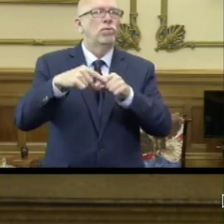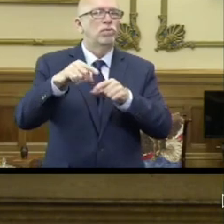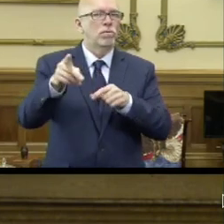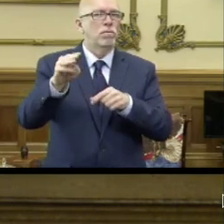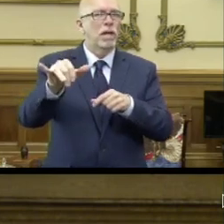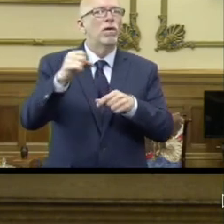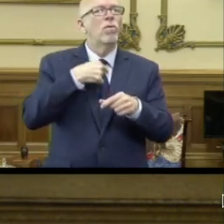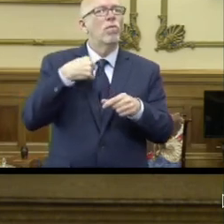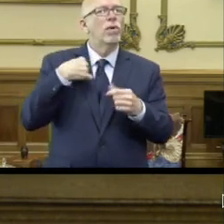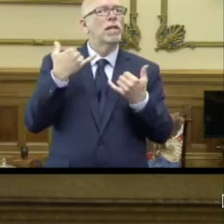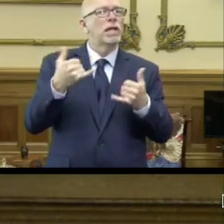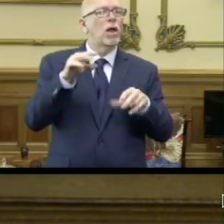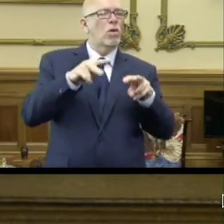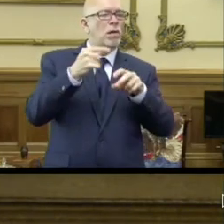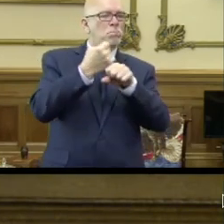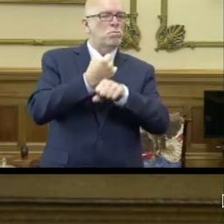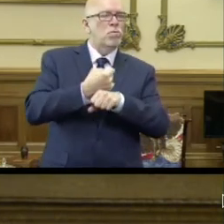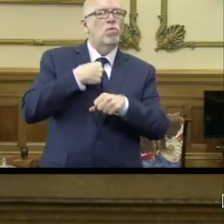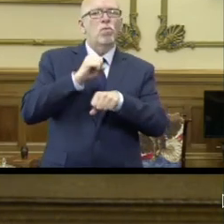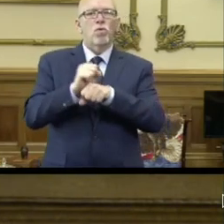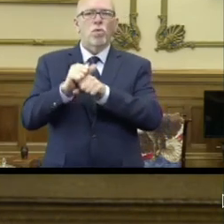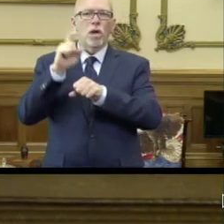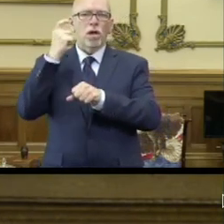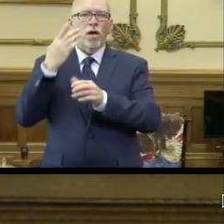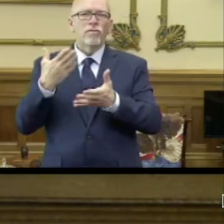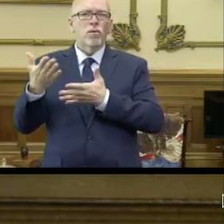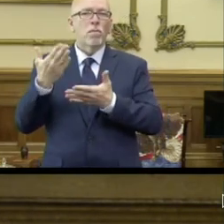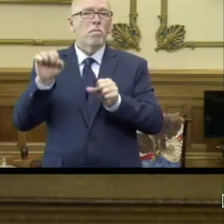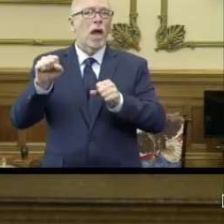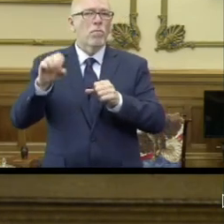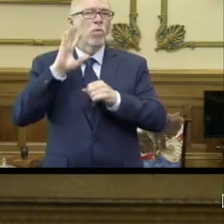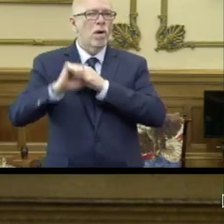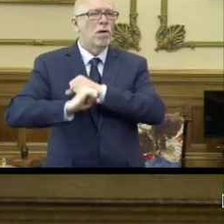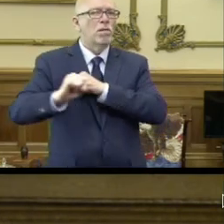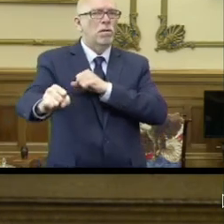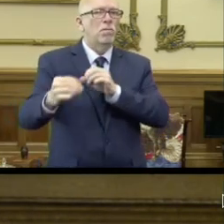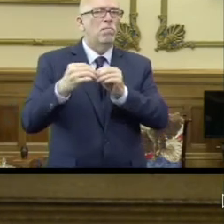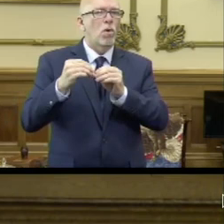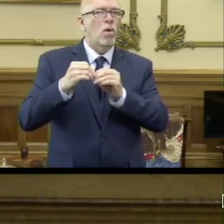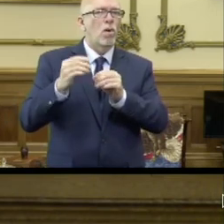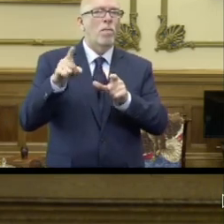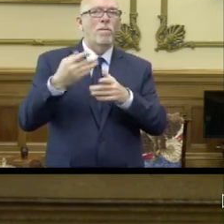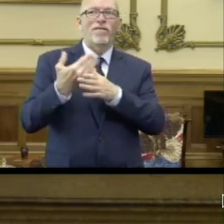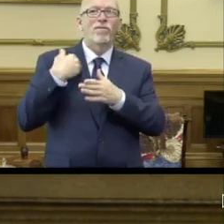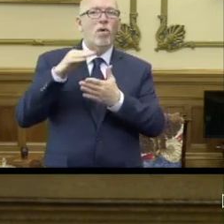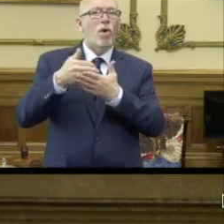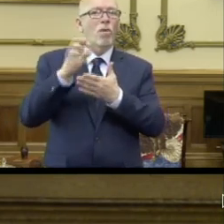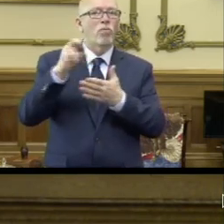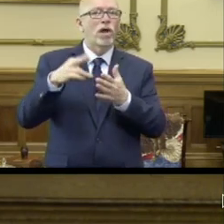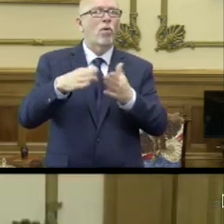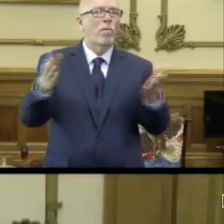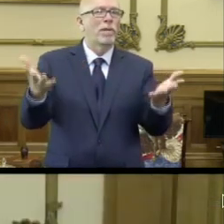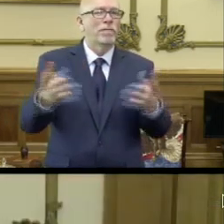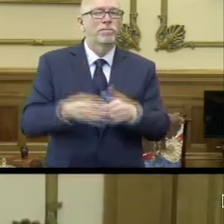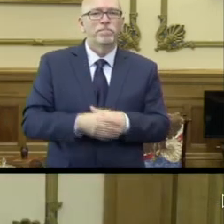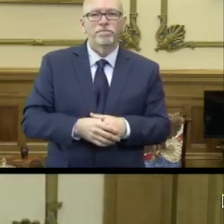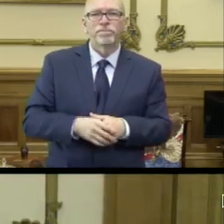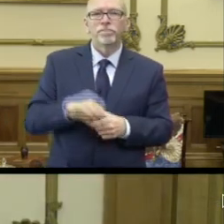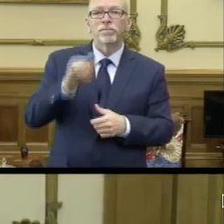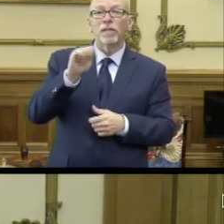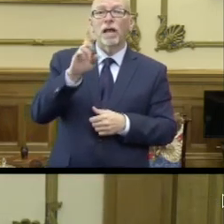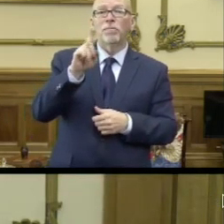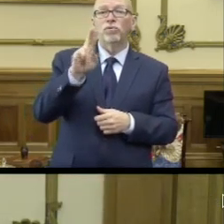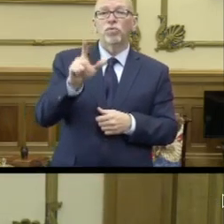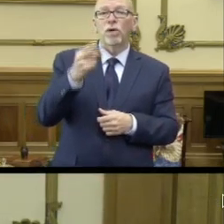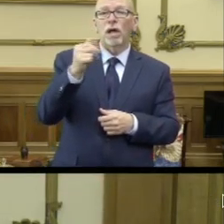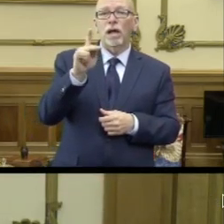at the data and we'll be working with the governor to extend that as we get all branches back open. Abdul Hakeem